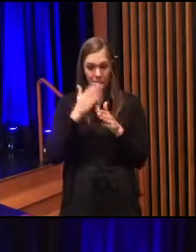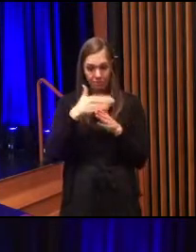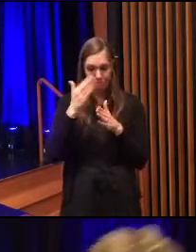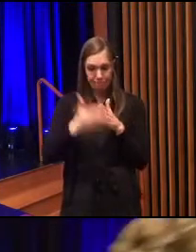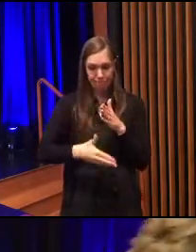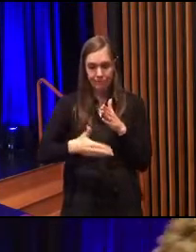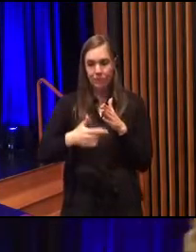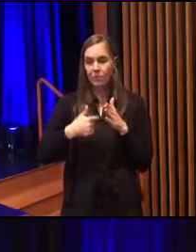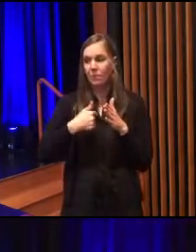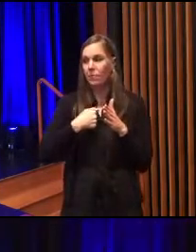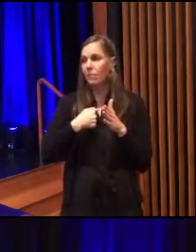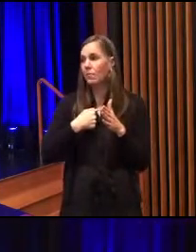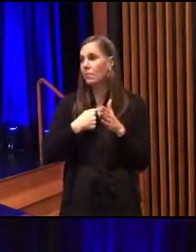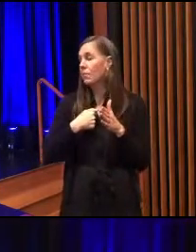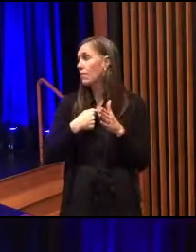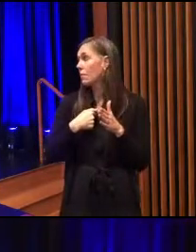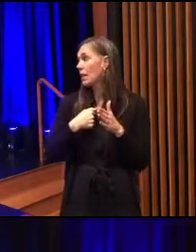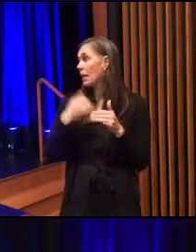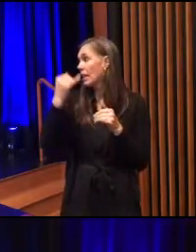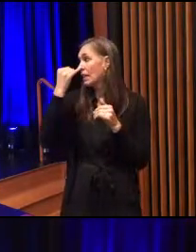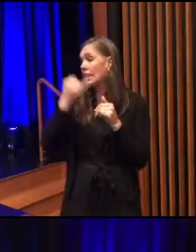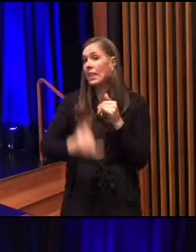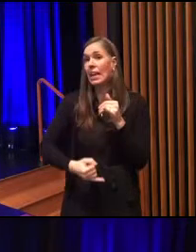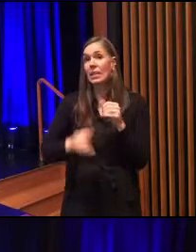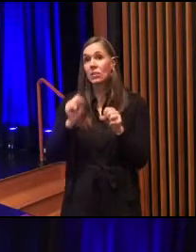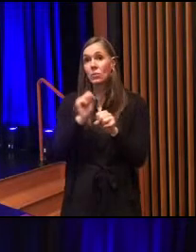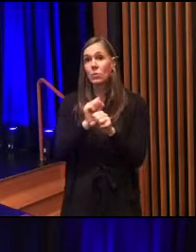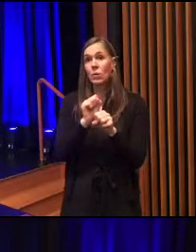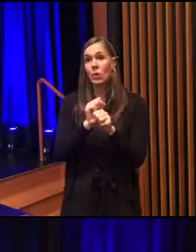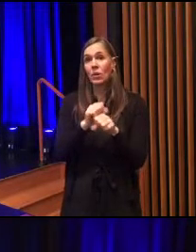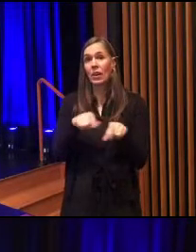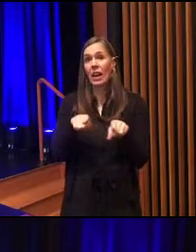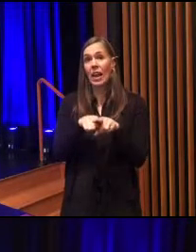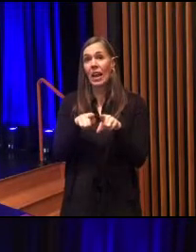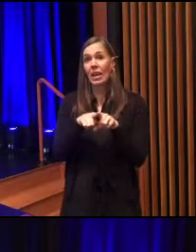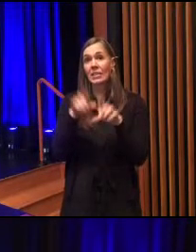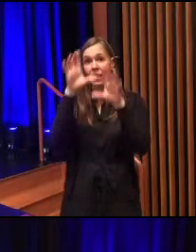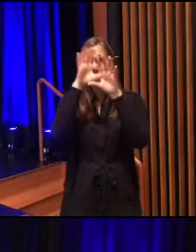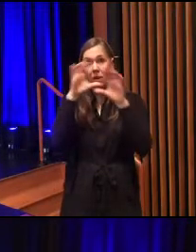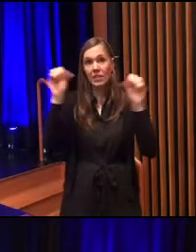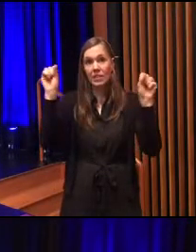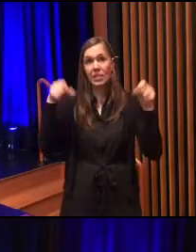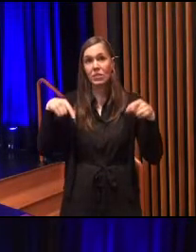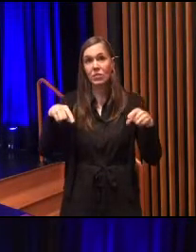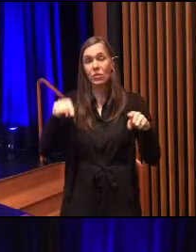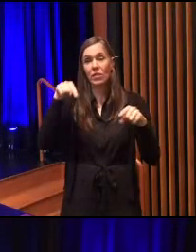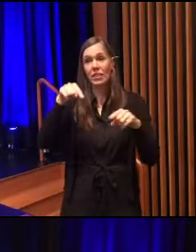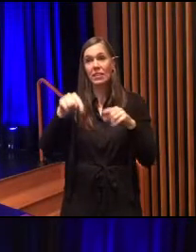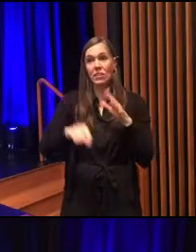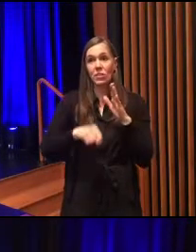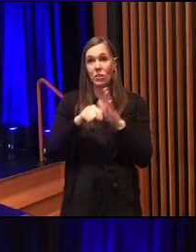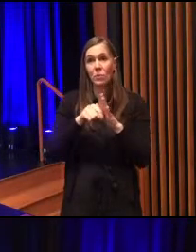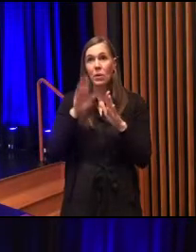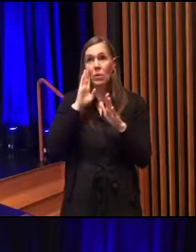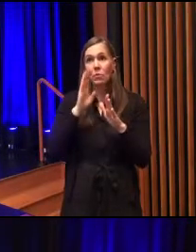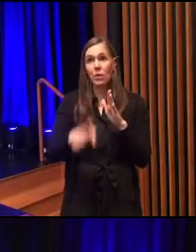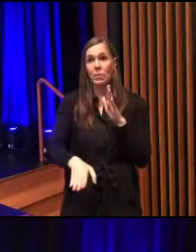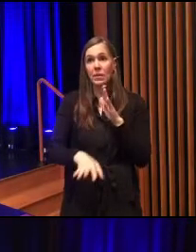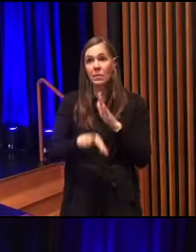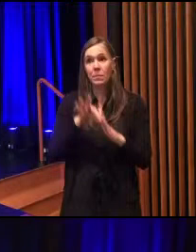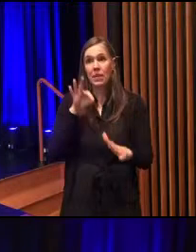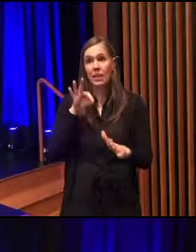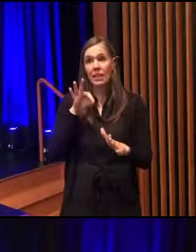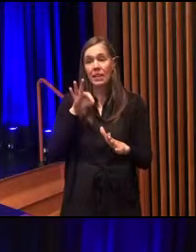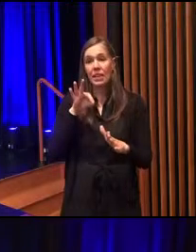my last act as council president in this term will be to appoint